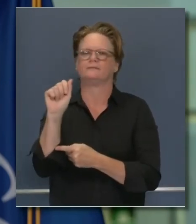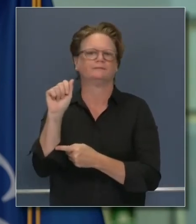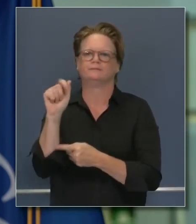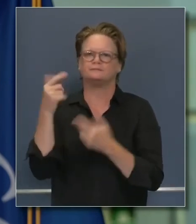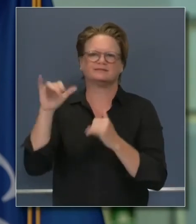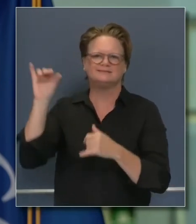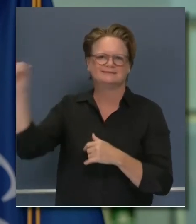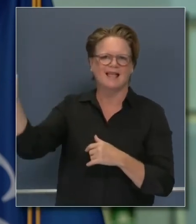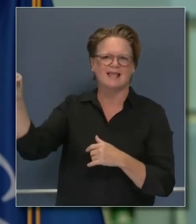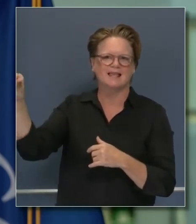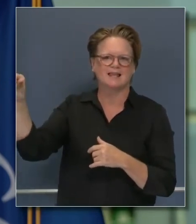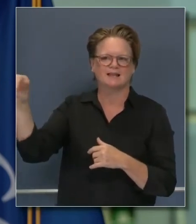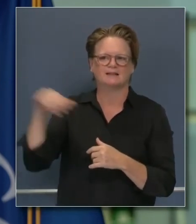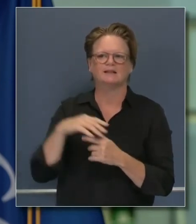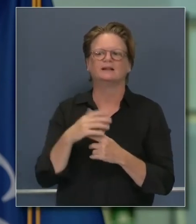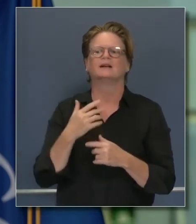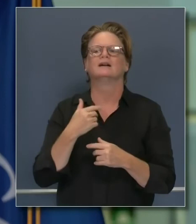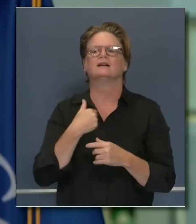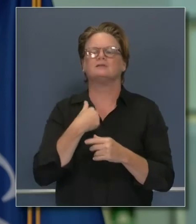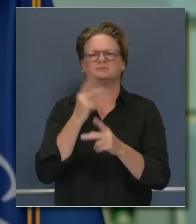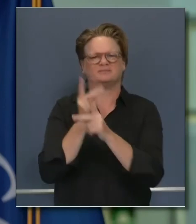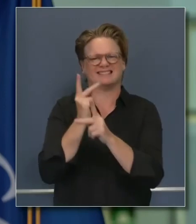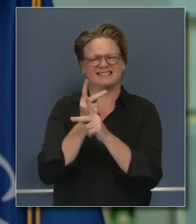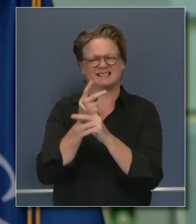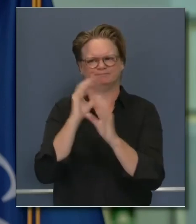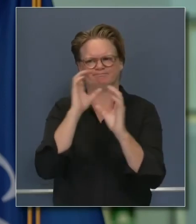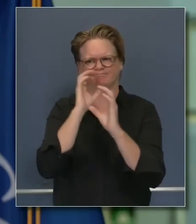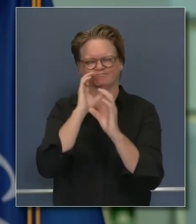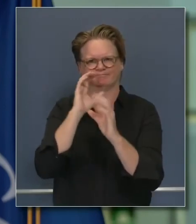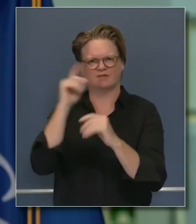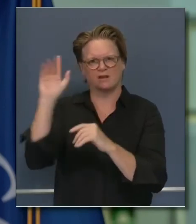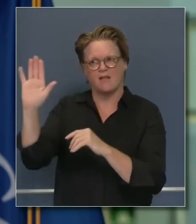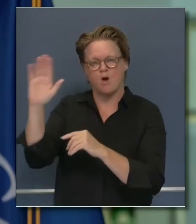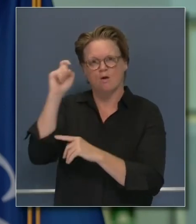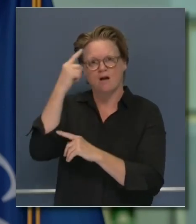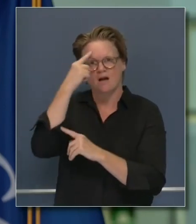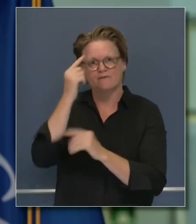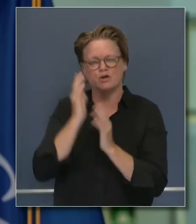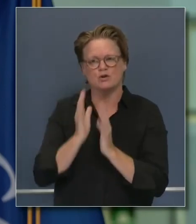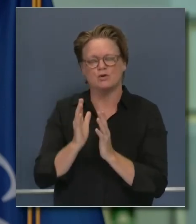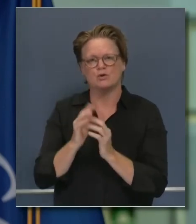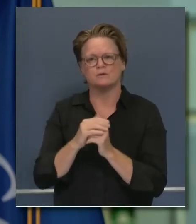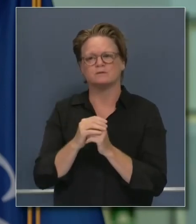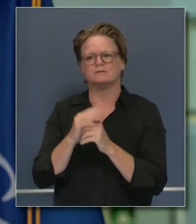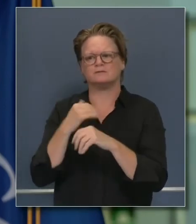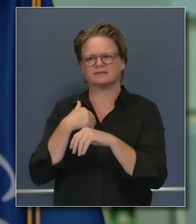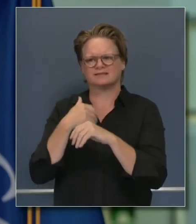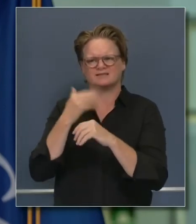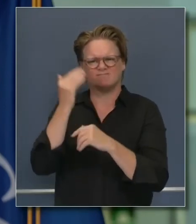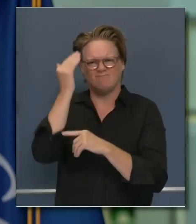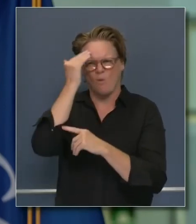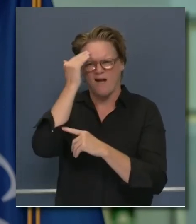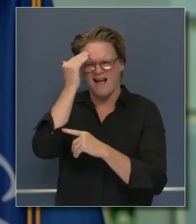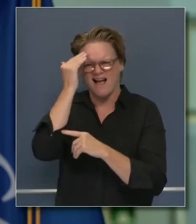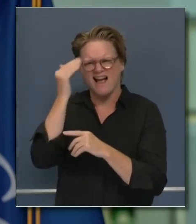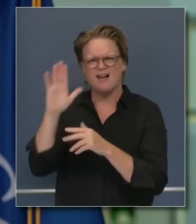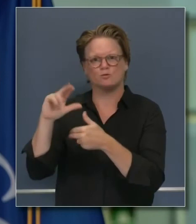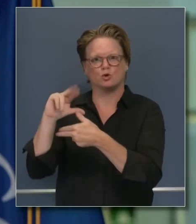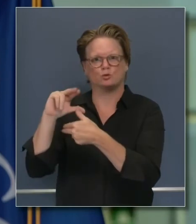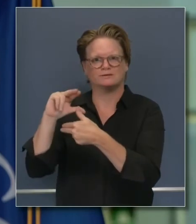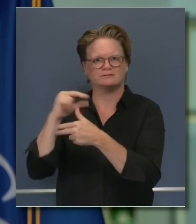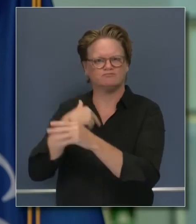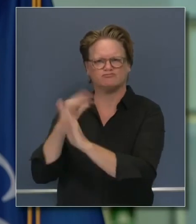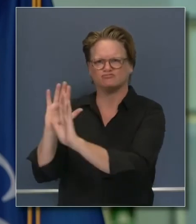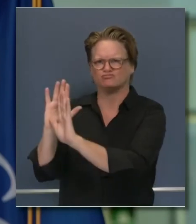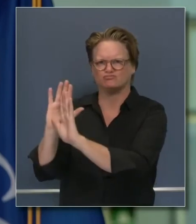Governor Abbott certainly has been tracking very closely the prospects, the impact of this hurricane. And the benefit, again, of a hurricane